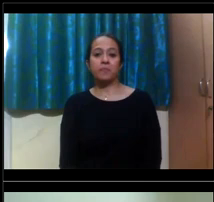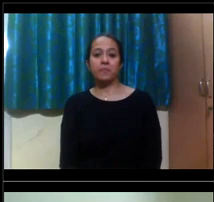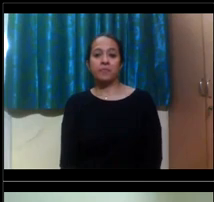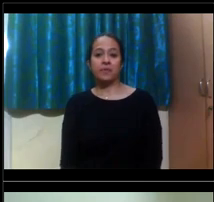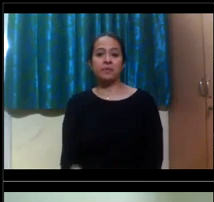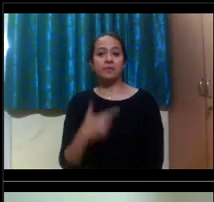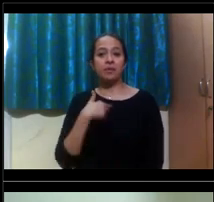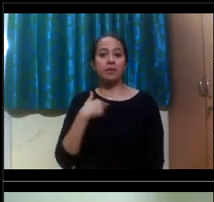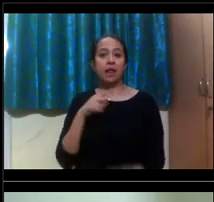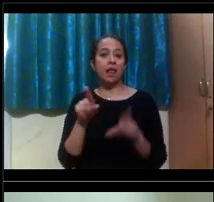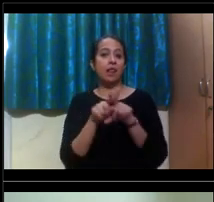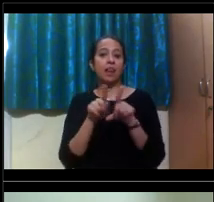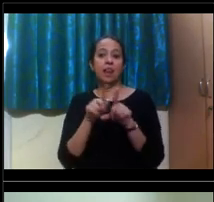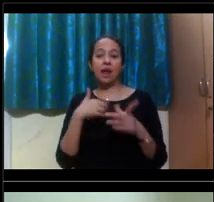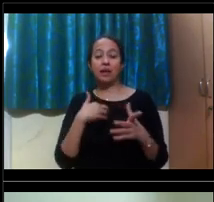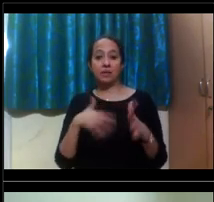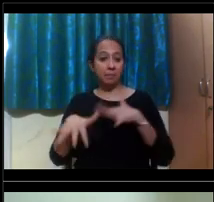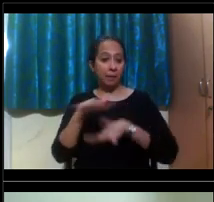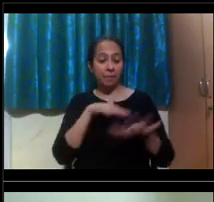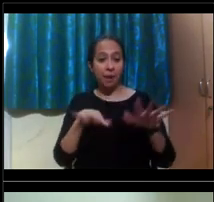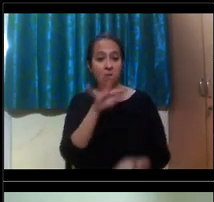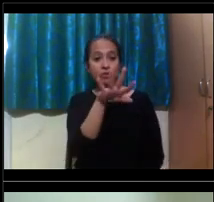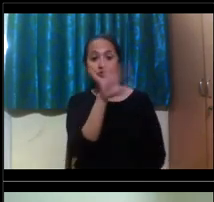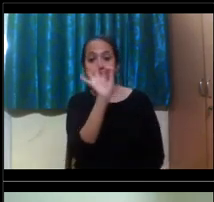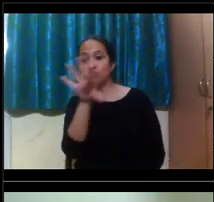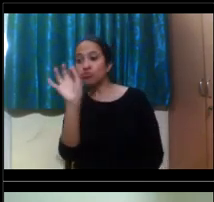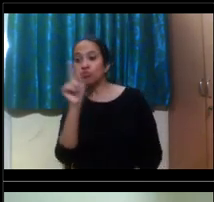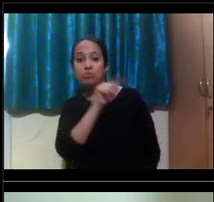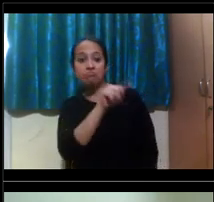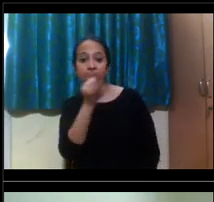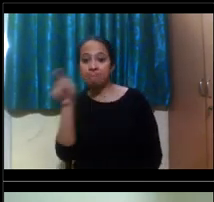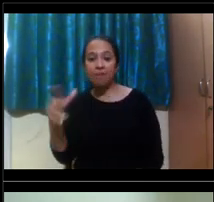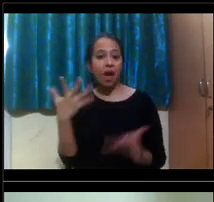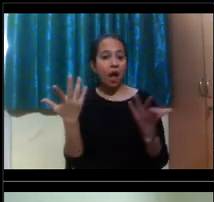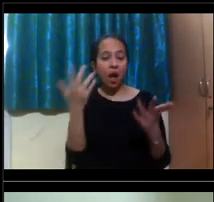you know, factors that can play a role in selecting location of the university.